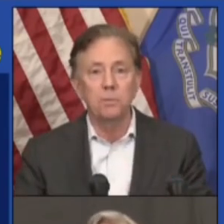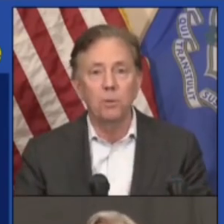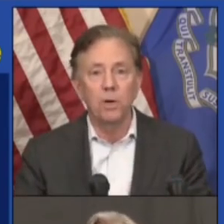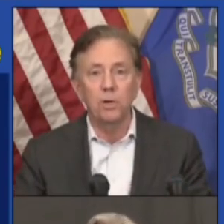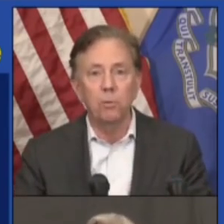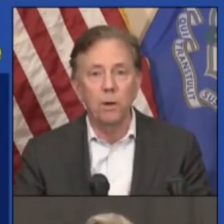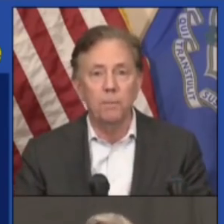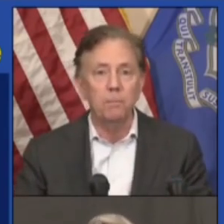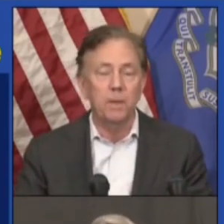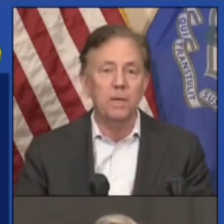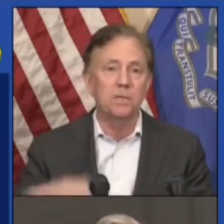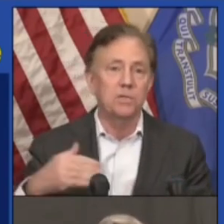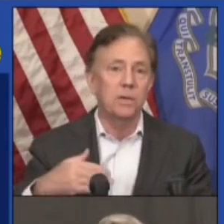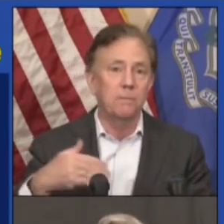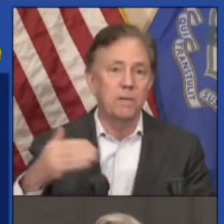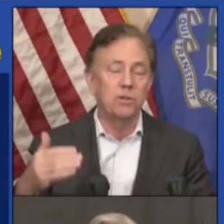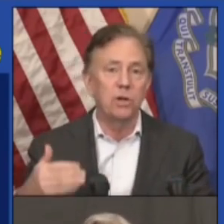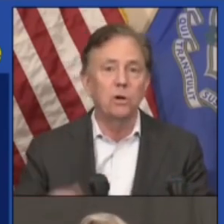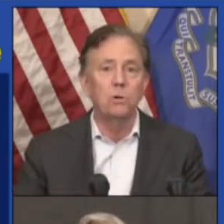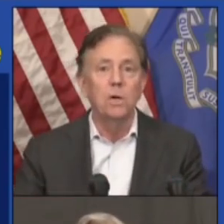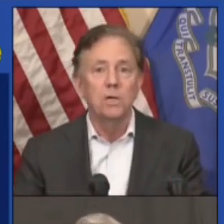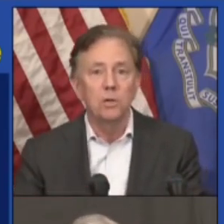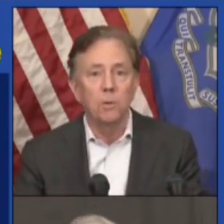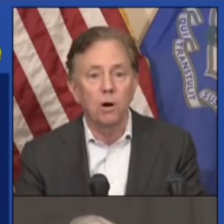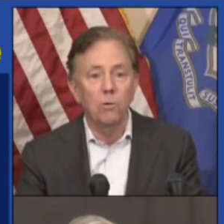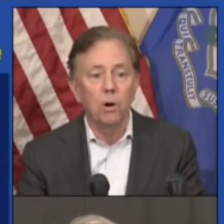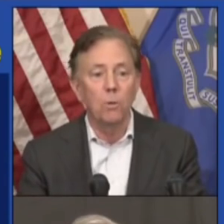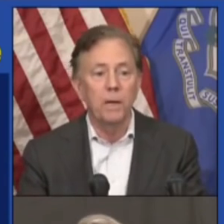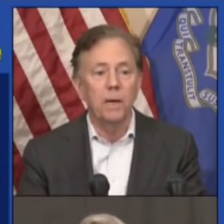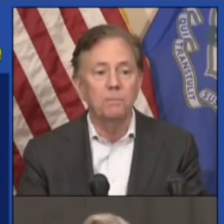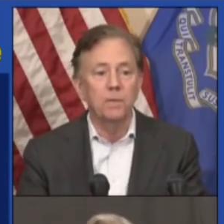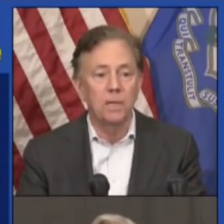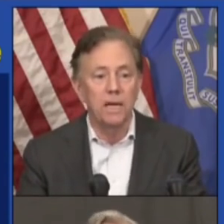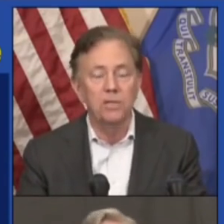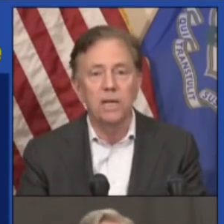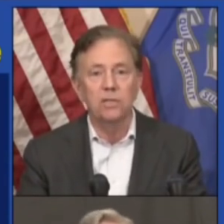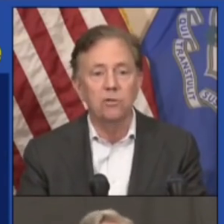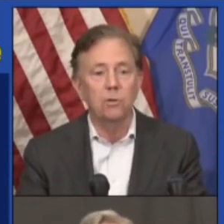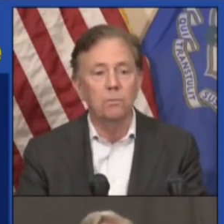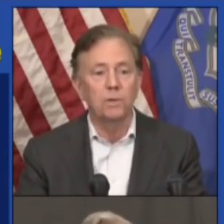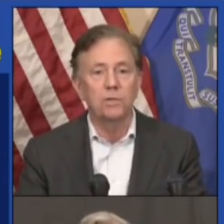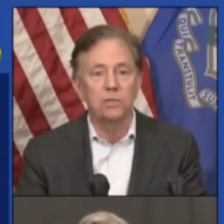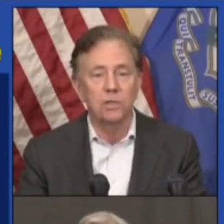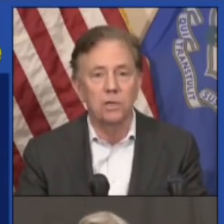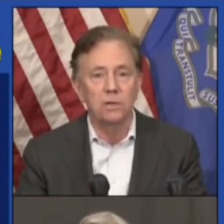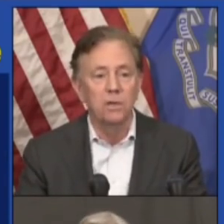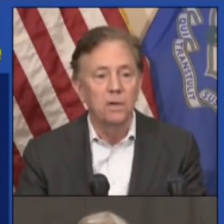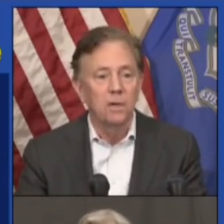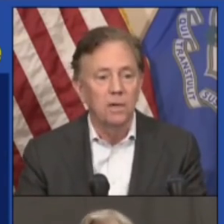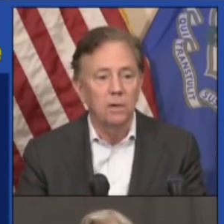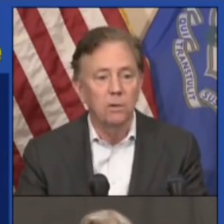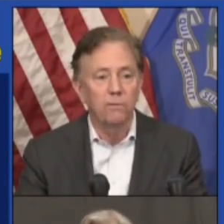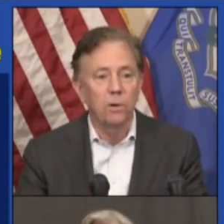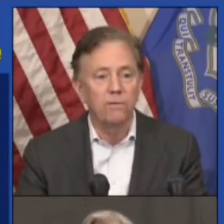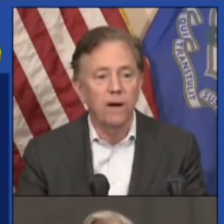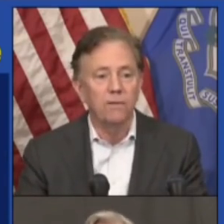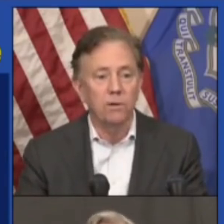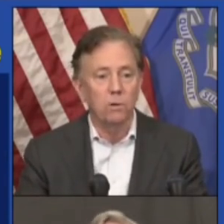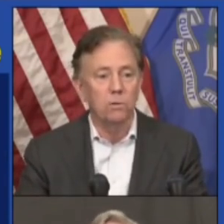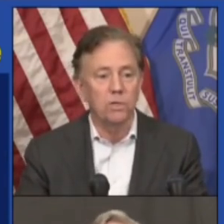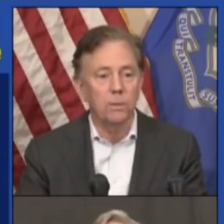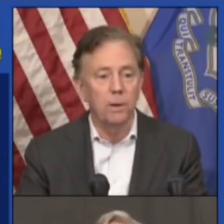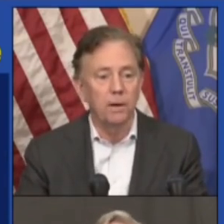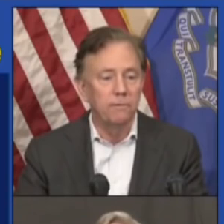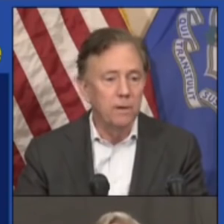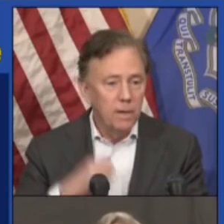perhaps to book an appointment because, as you know, tomorrow we're opening up to the next age group, which is, you know, the 45